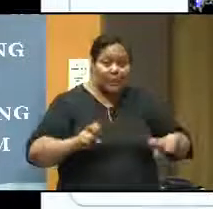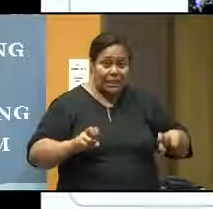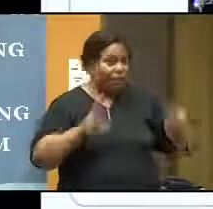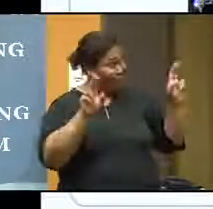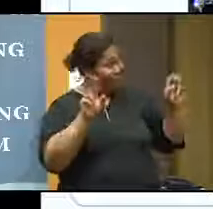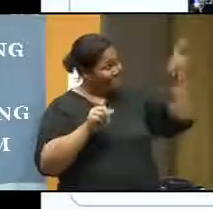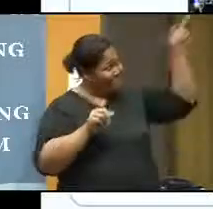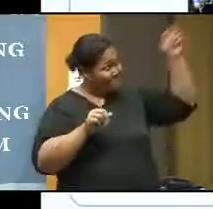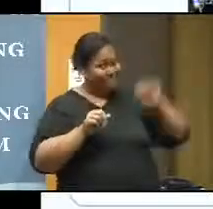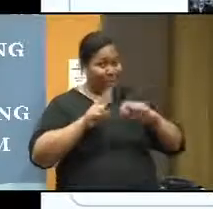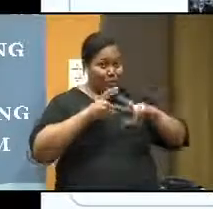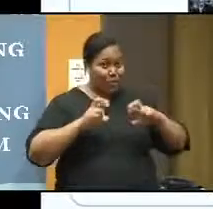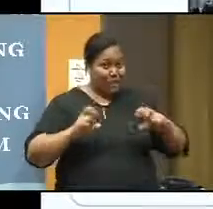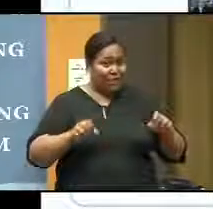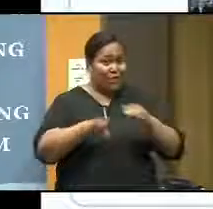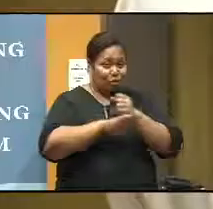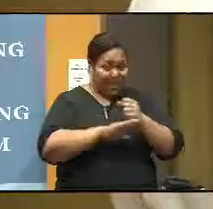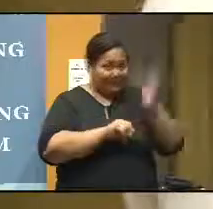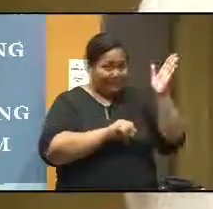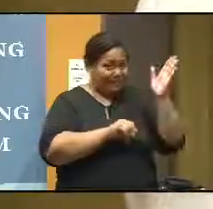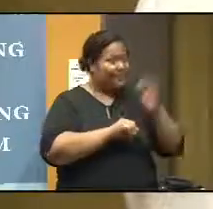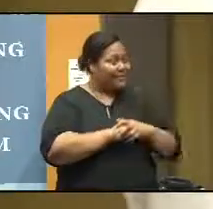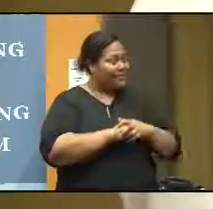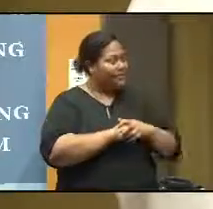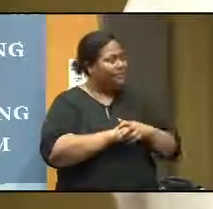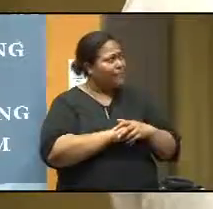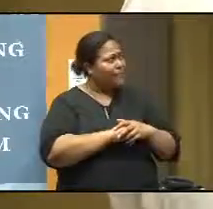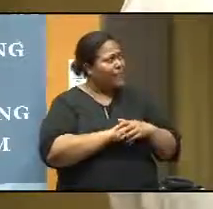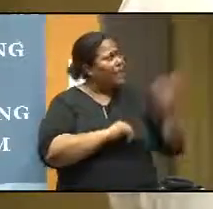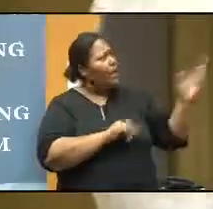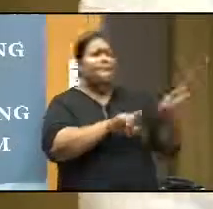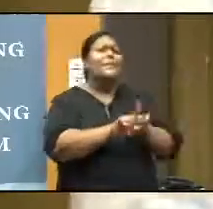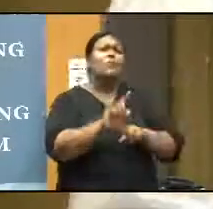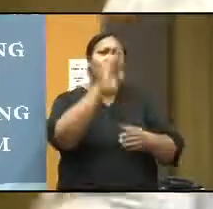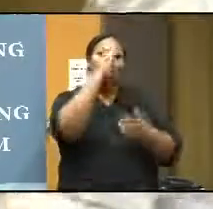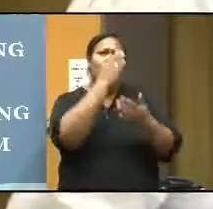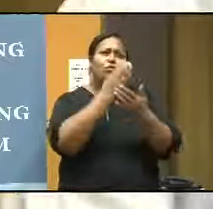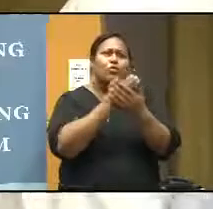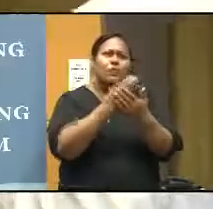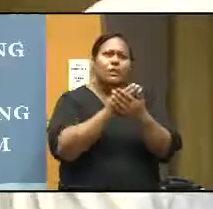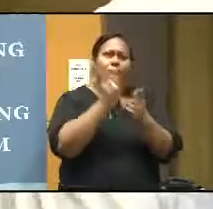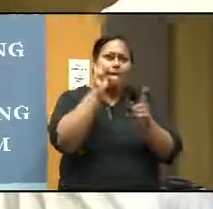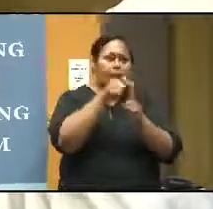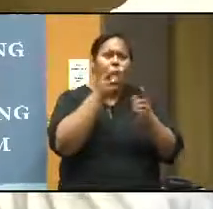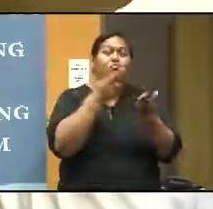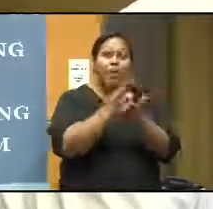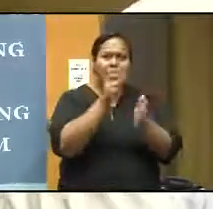where the students look at the real-time recording of strong lightnings. The